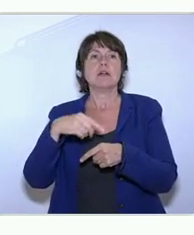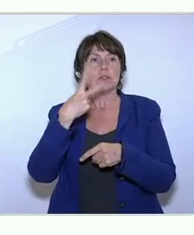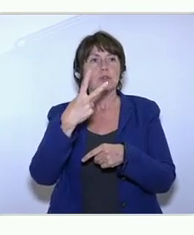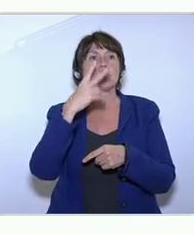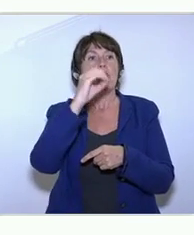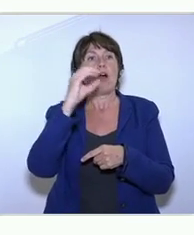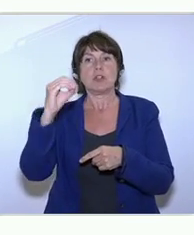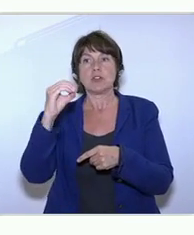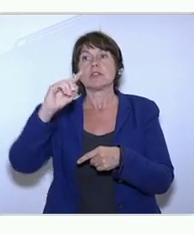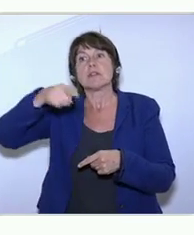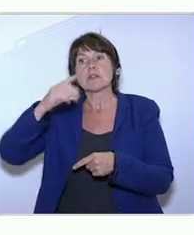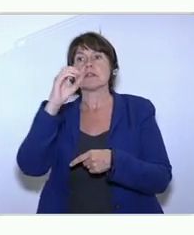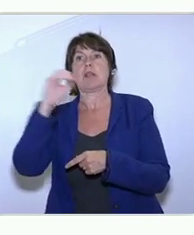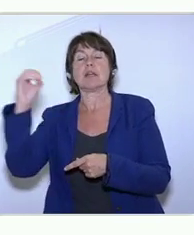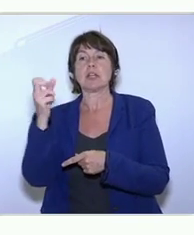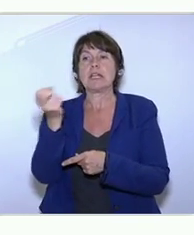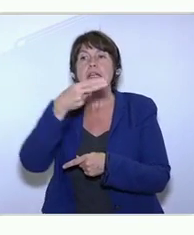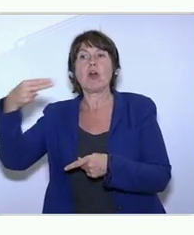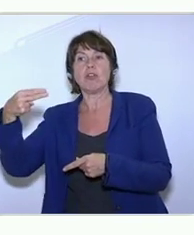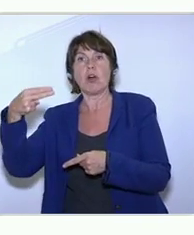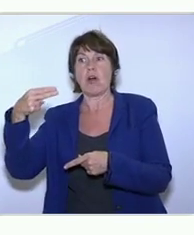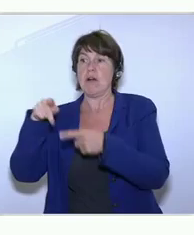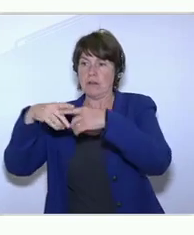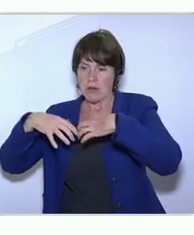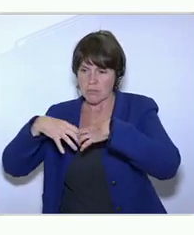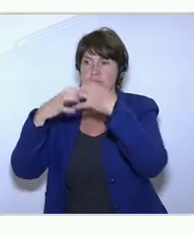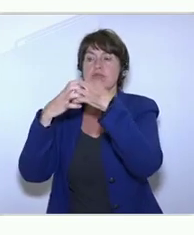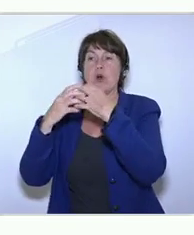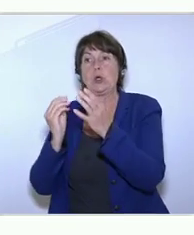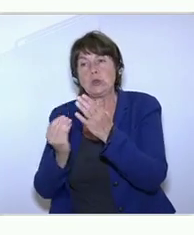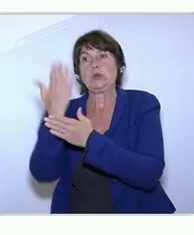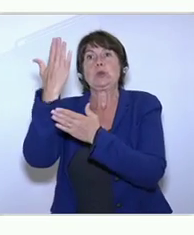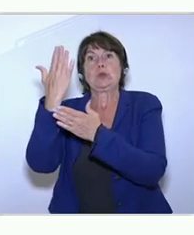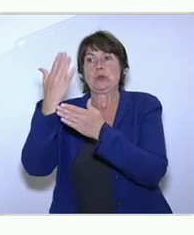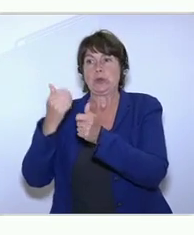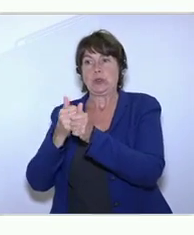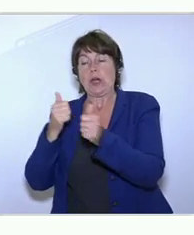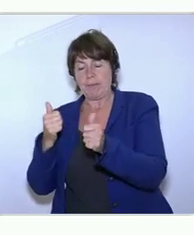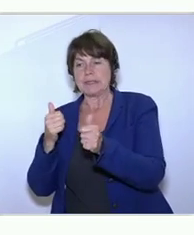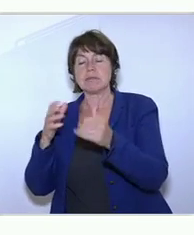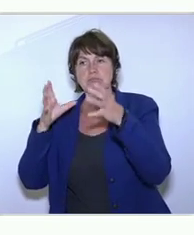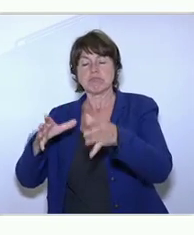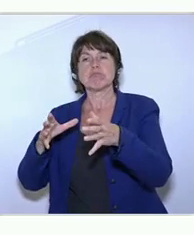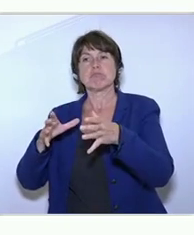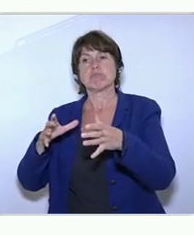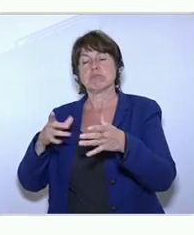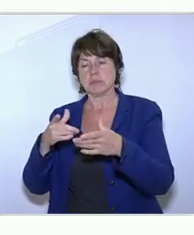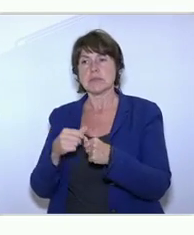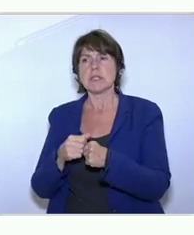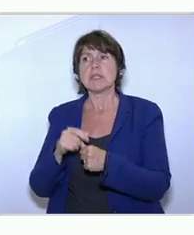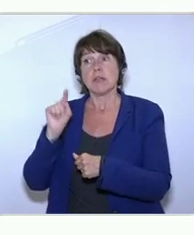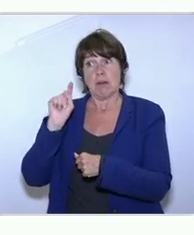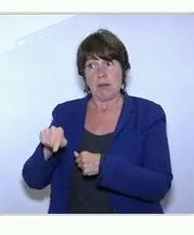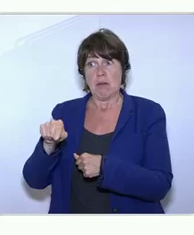to start the new company. But it's a very small amount of money. But do you think that... Is it a